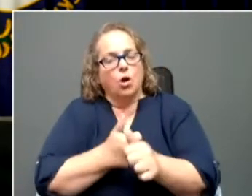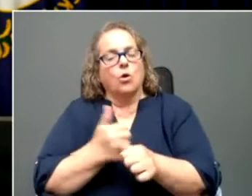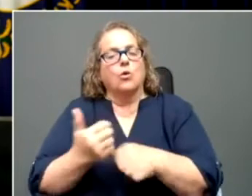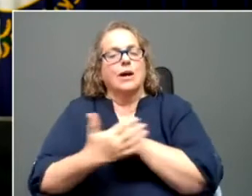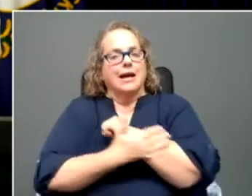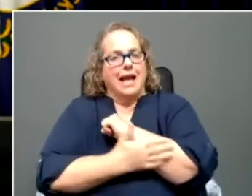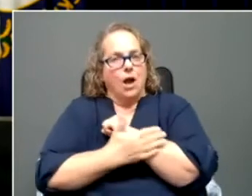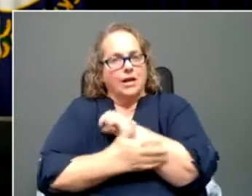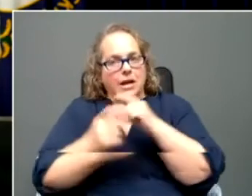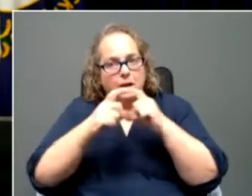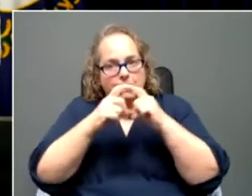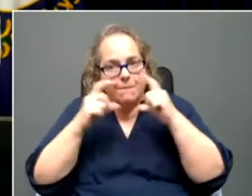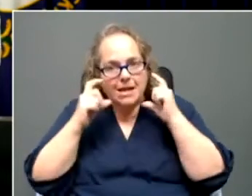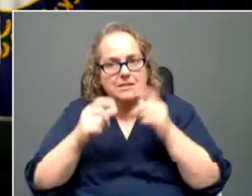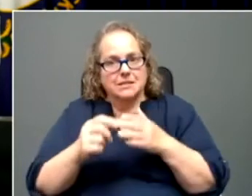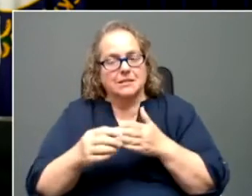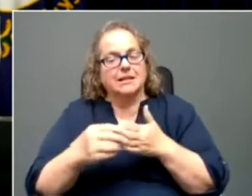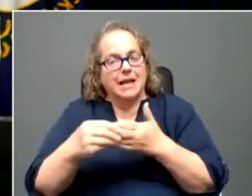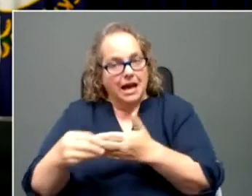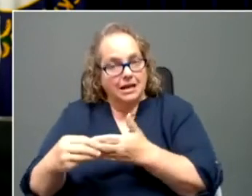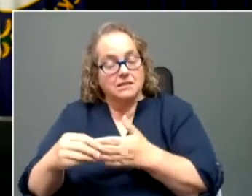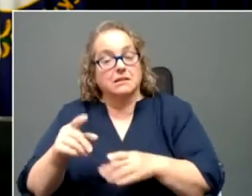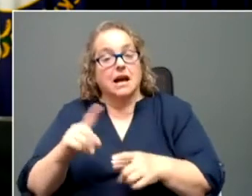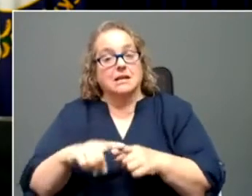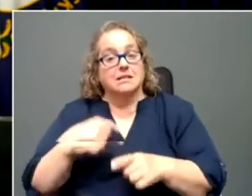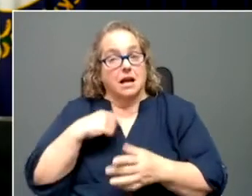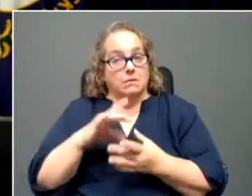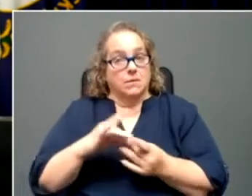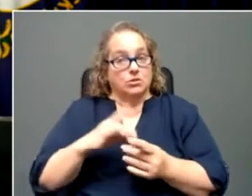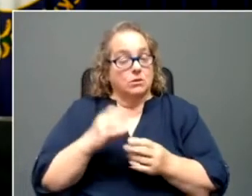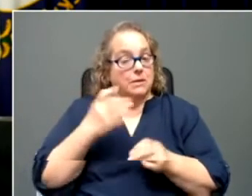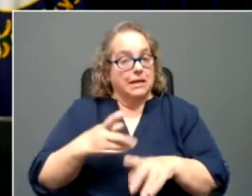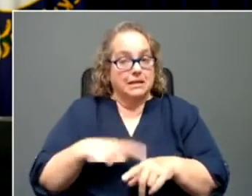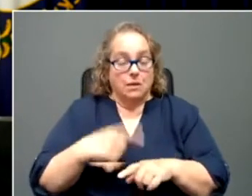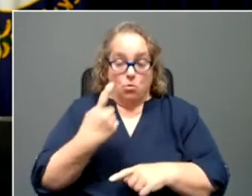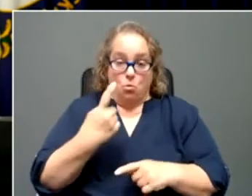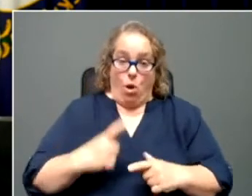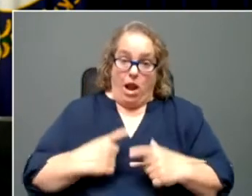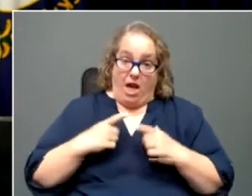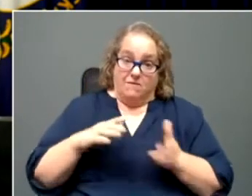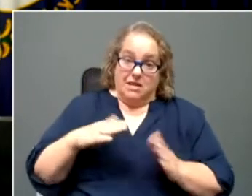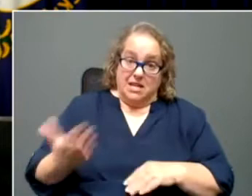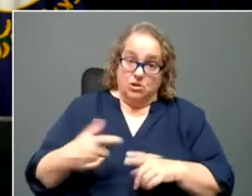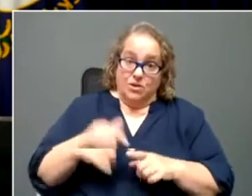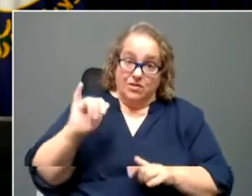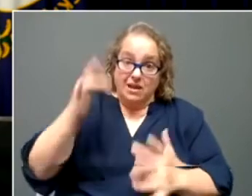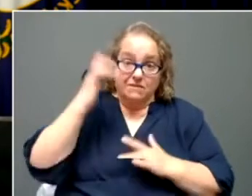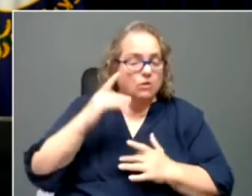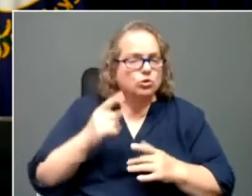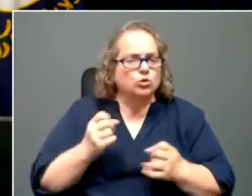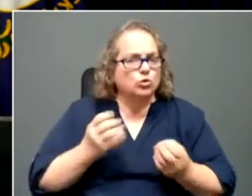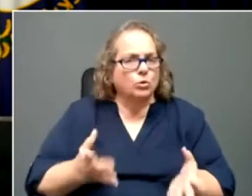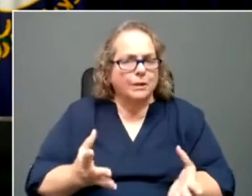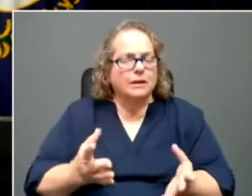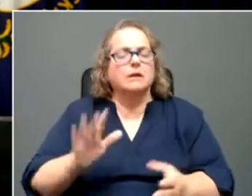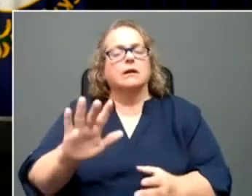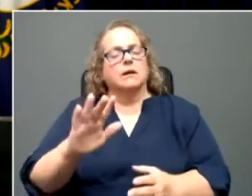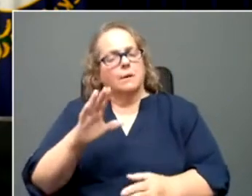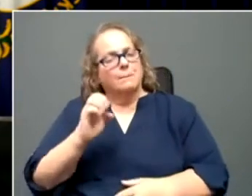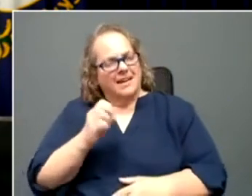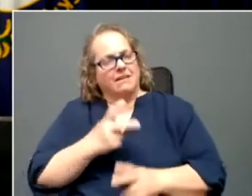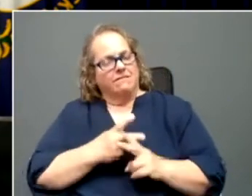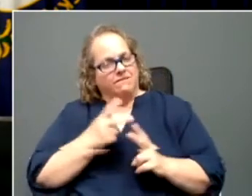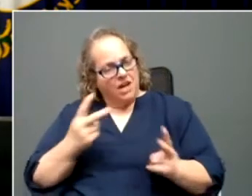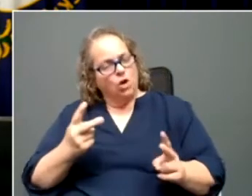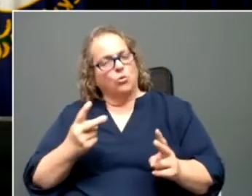mentioned time and time again, one life lost to this virus is too many. So please be considerate. And let's continue to look after our